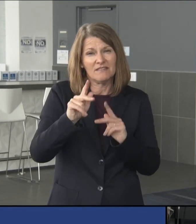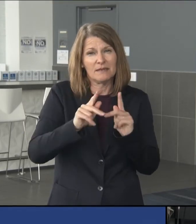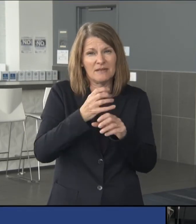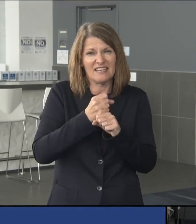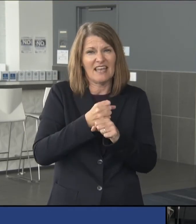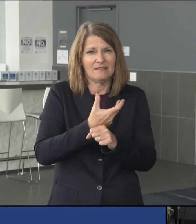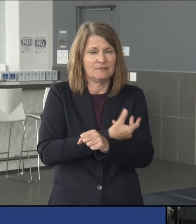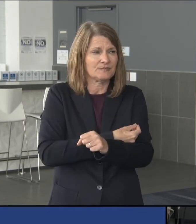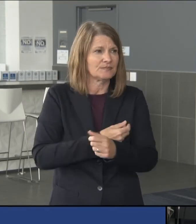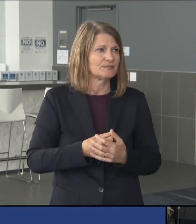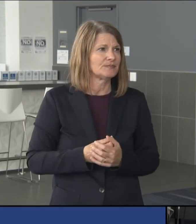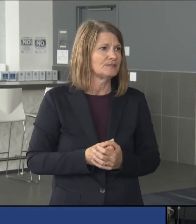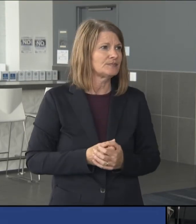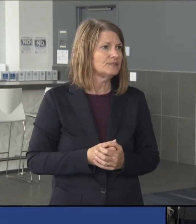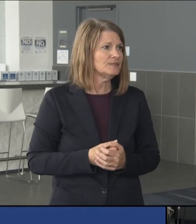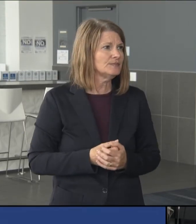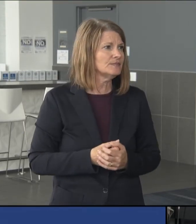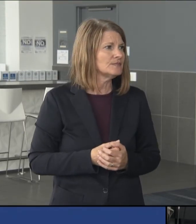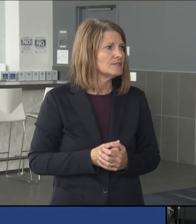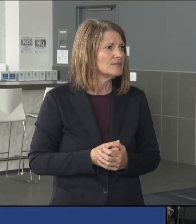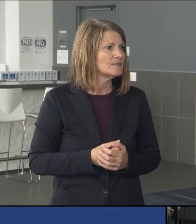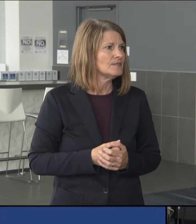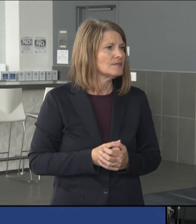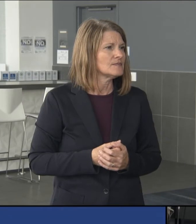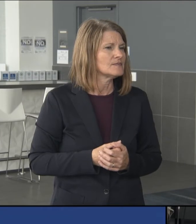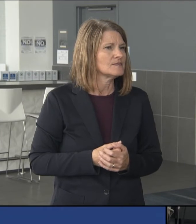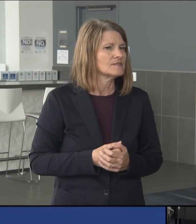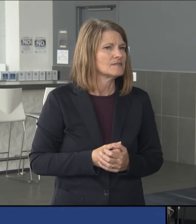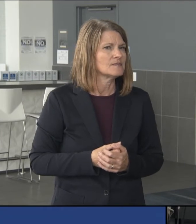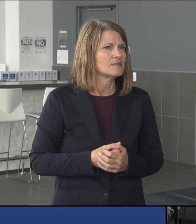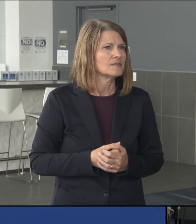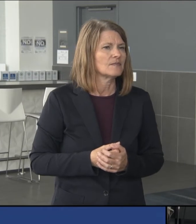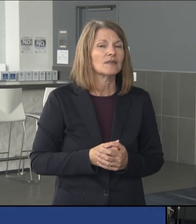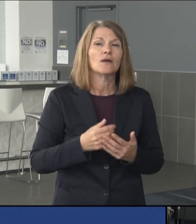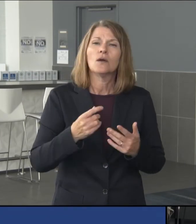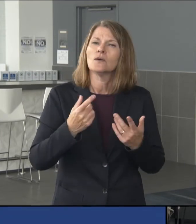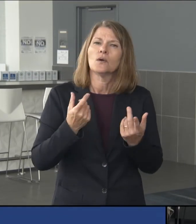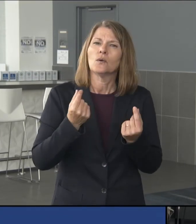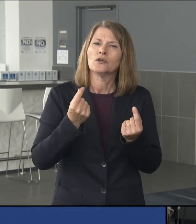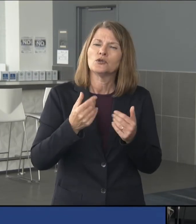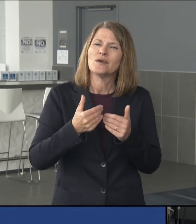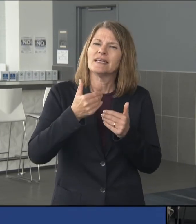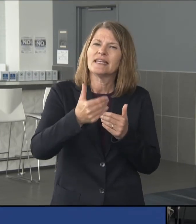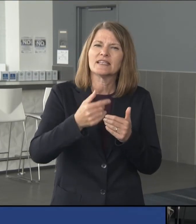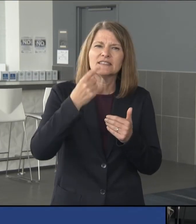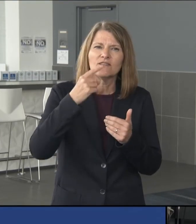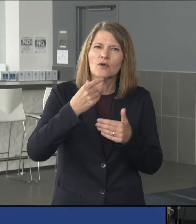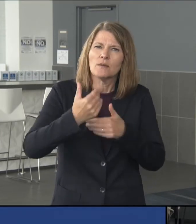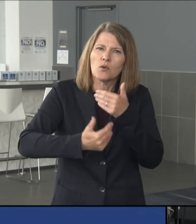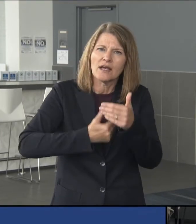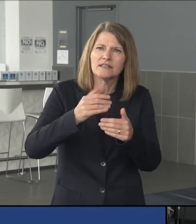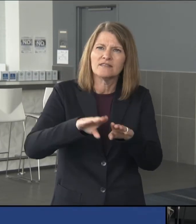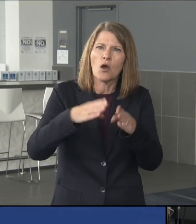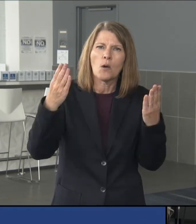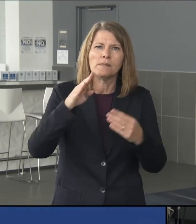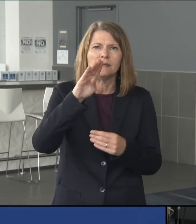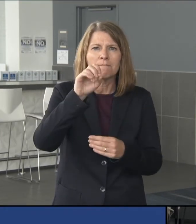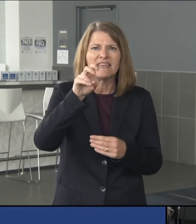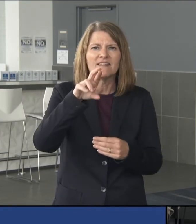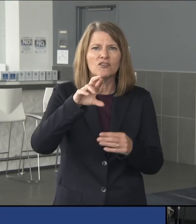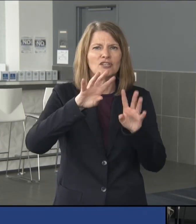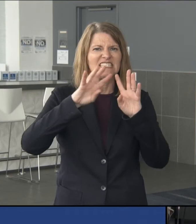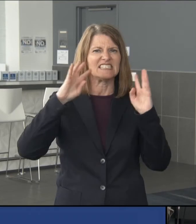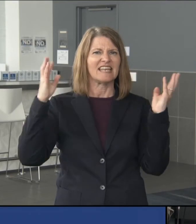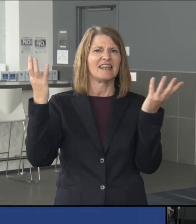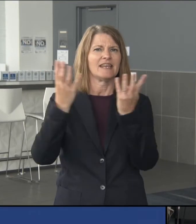step, I don't know if you can answer this, maybe Coach Franklin or President Barron, the next step in the process to open up Beaver Stadium to more people